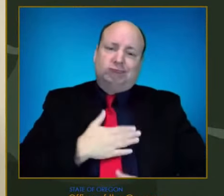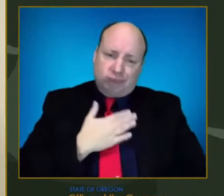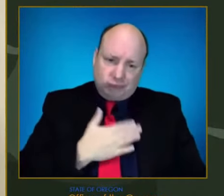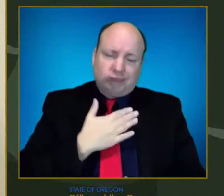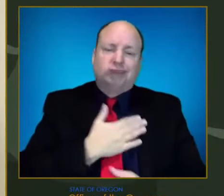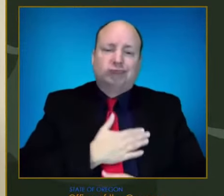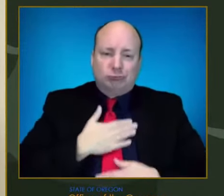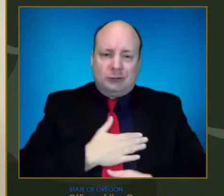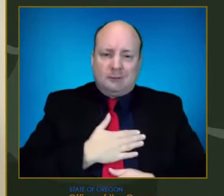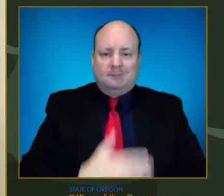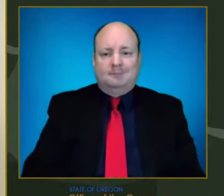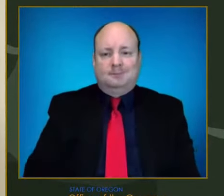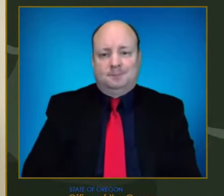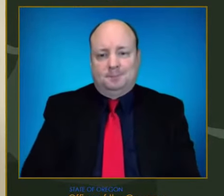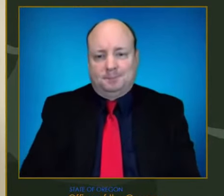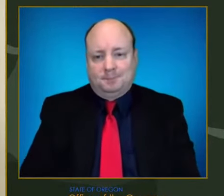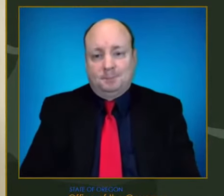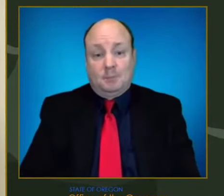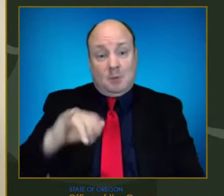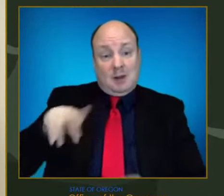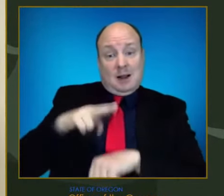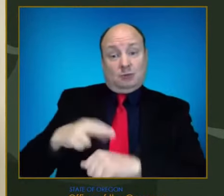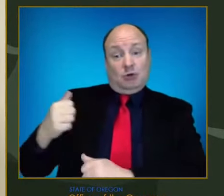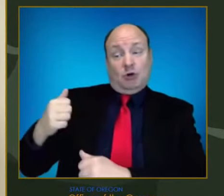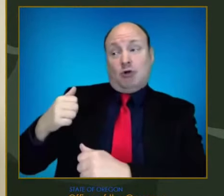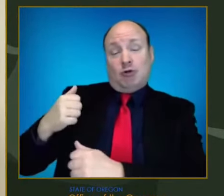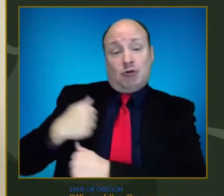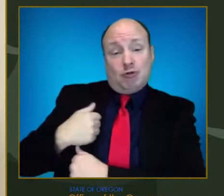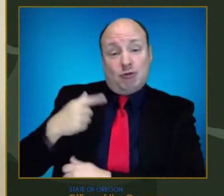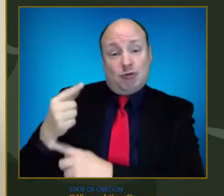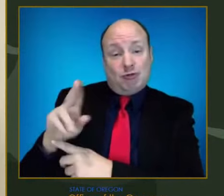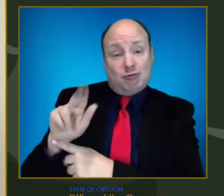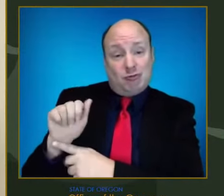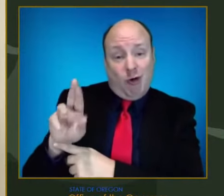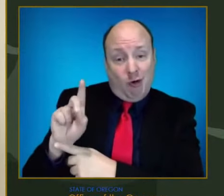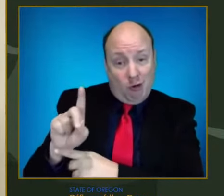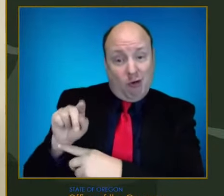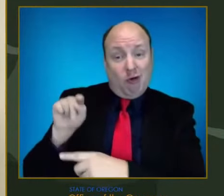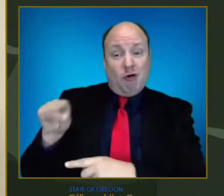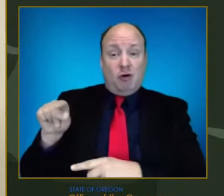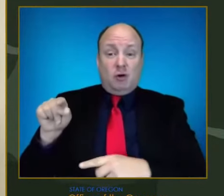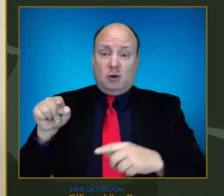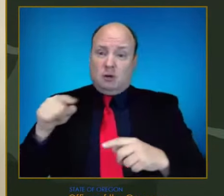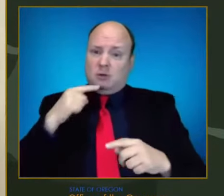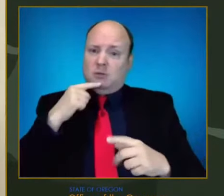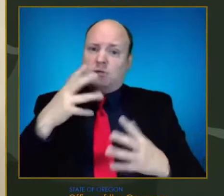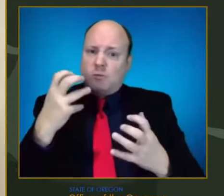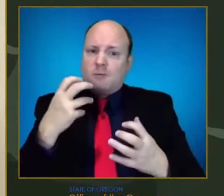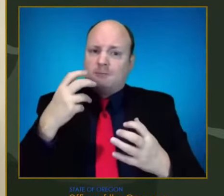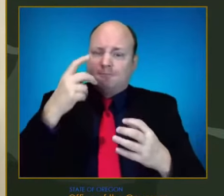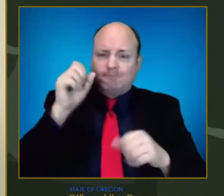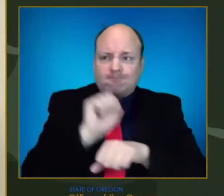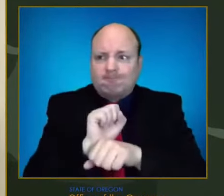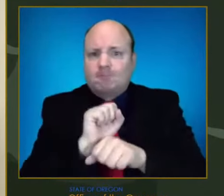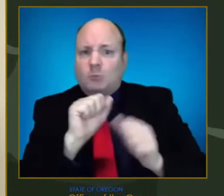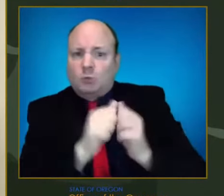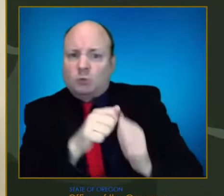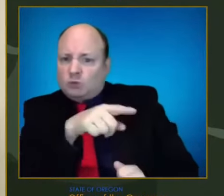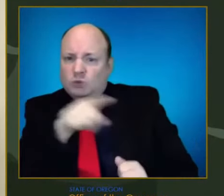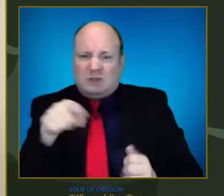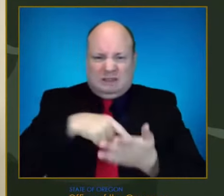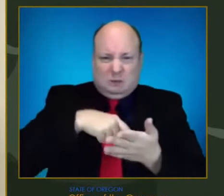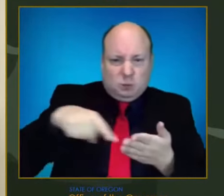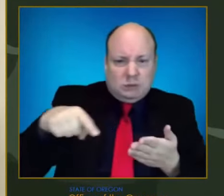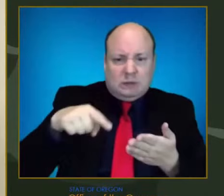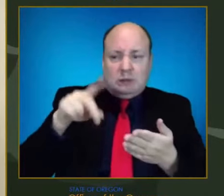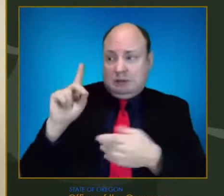National Guard members, I had the privilege of visiting with some of you this week who are demobilizing from our Delta Surge Hospital mission.